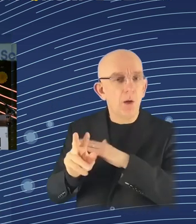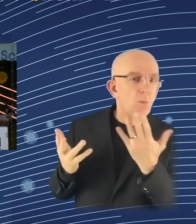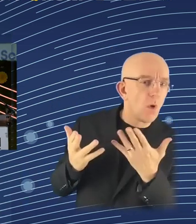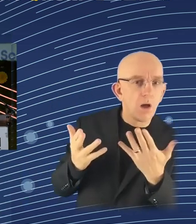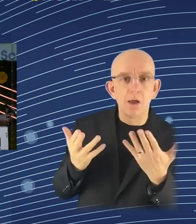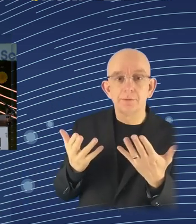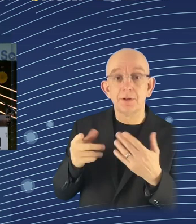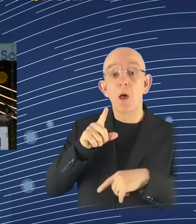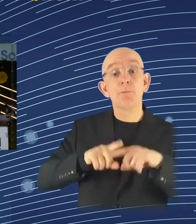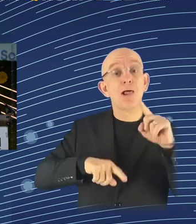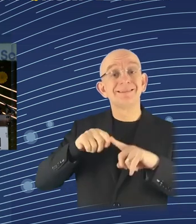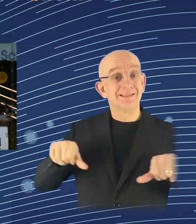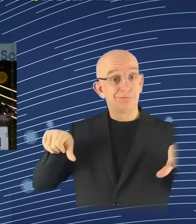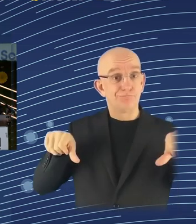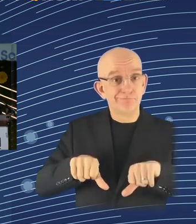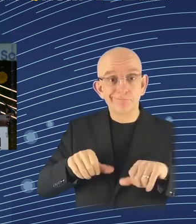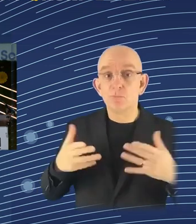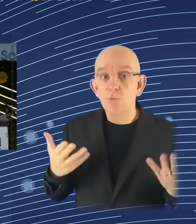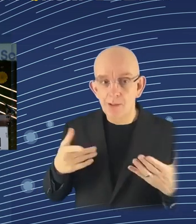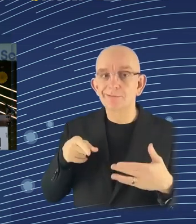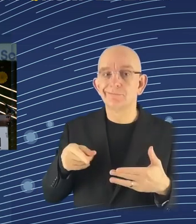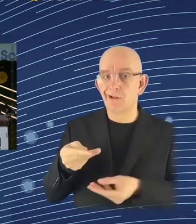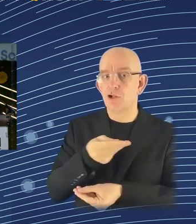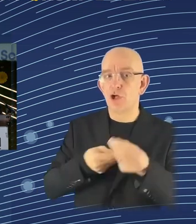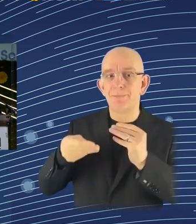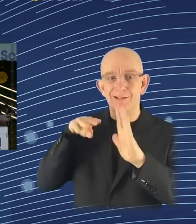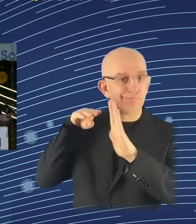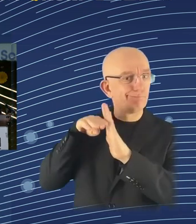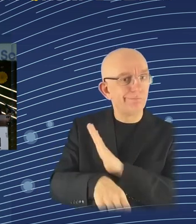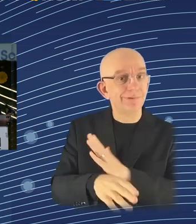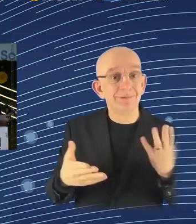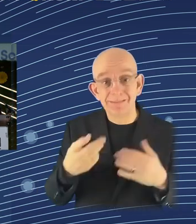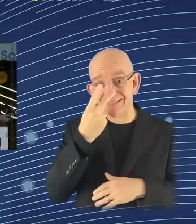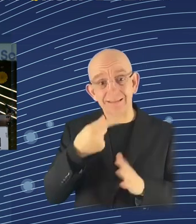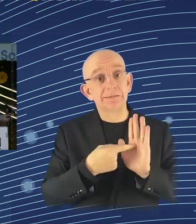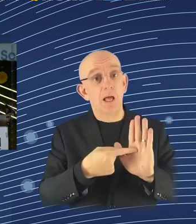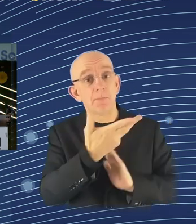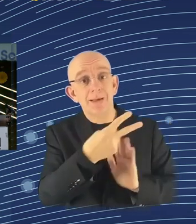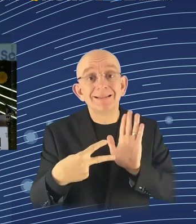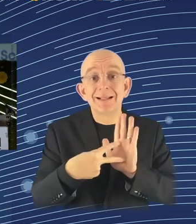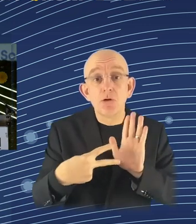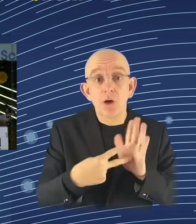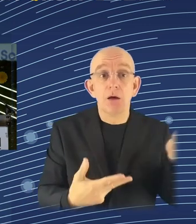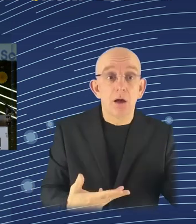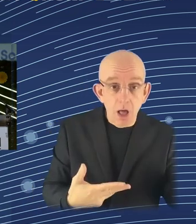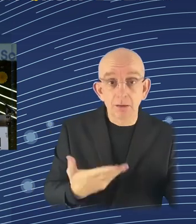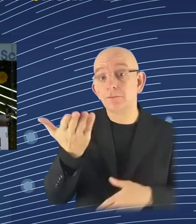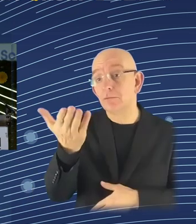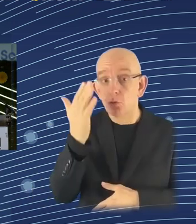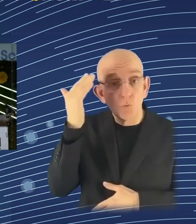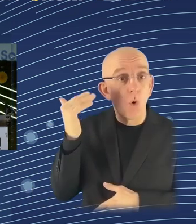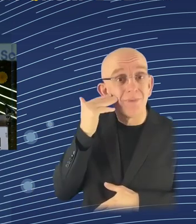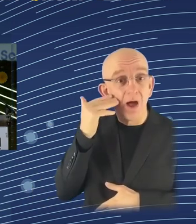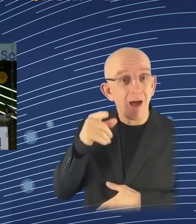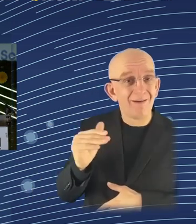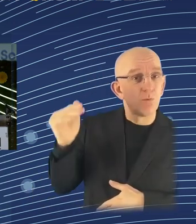You know, look at Syria for example, look at North Korea. That's the only thing they're good at and it took so